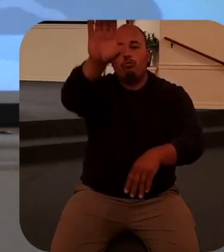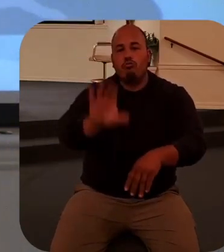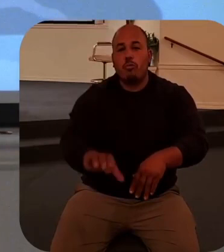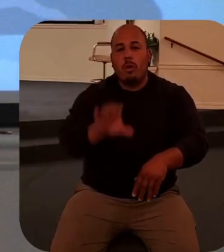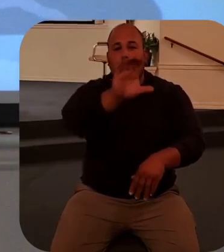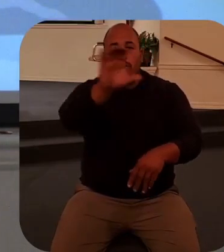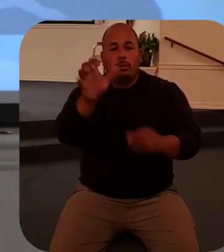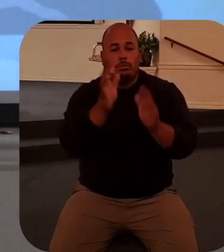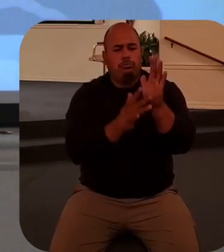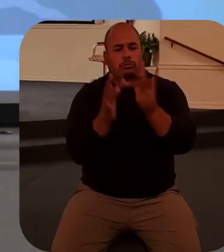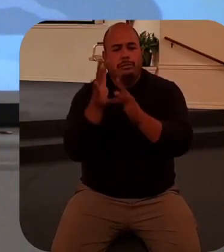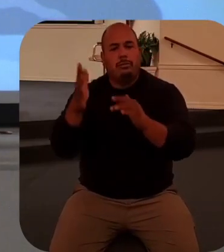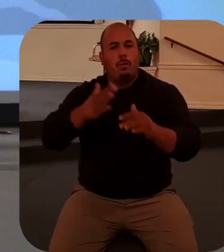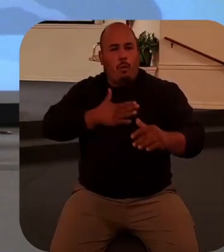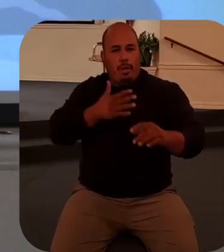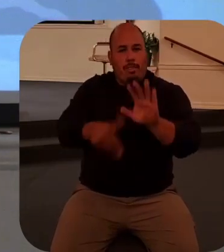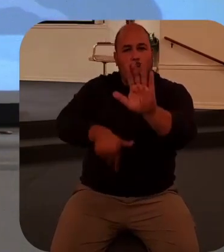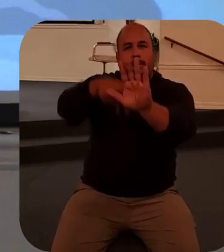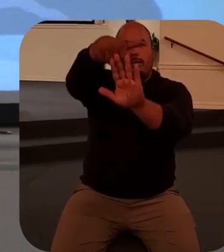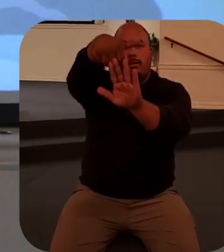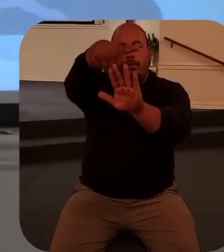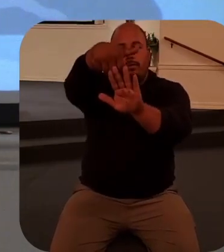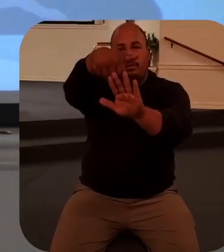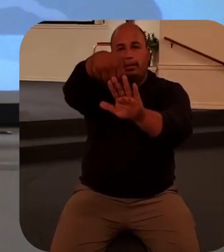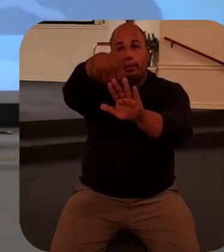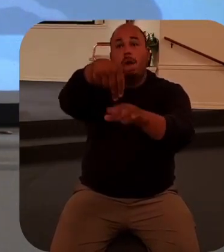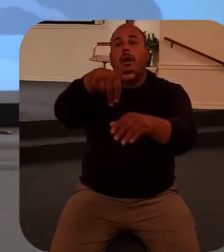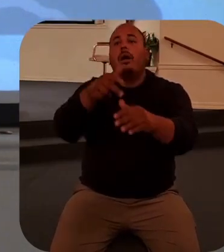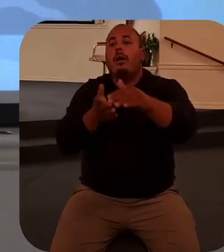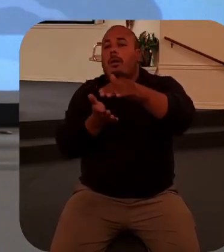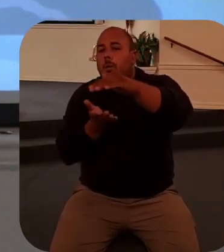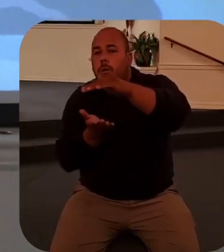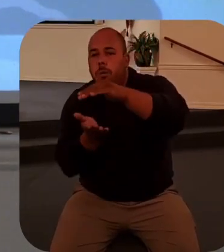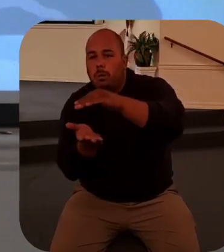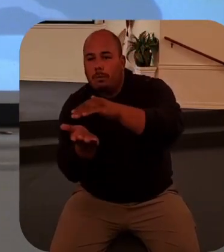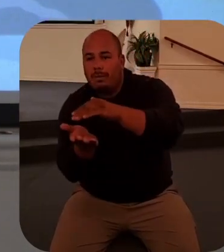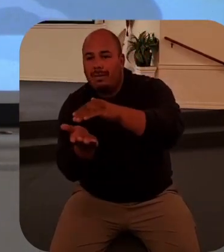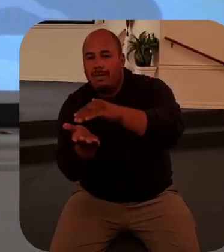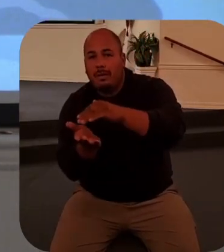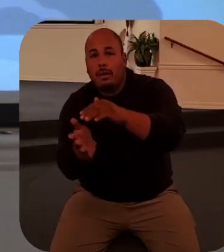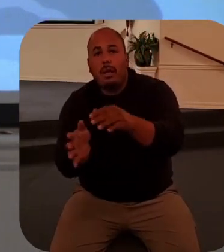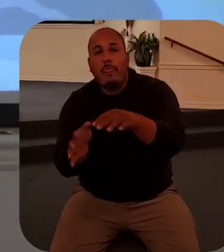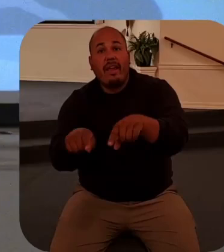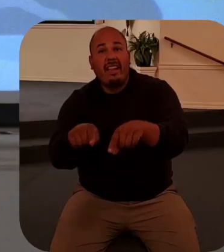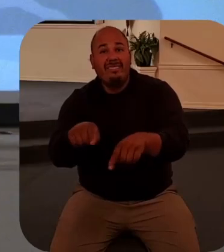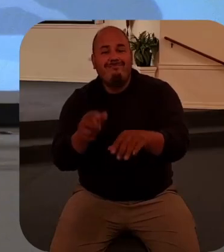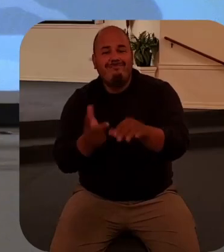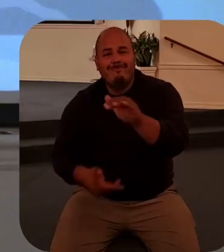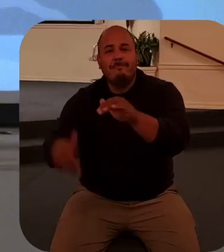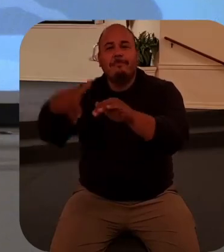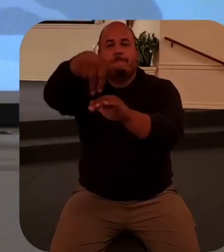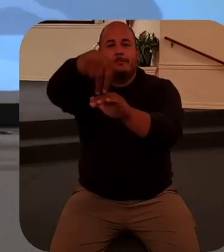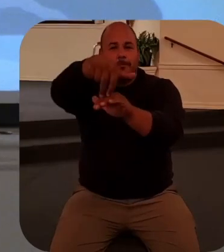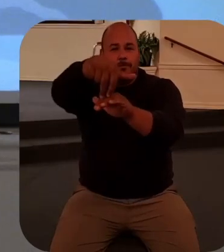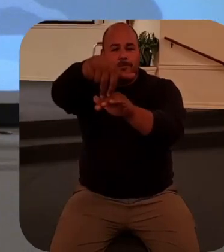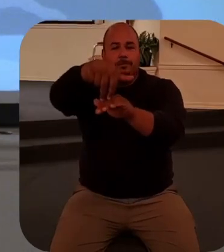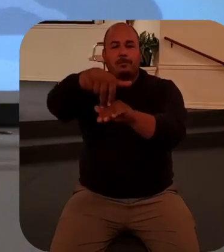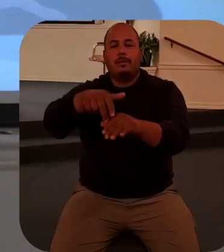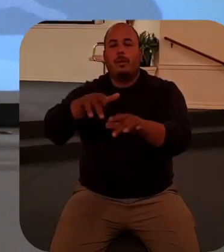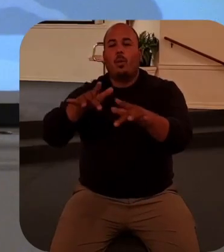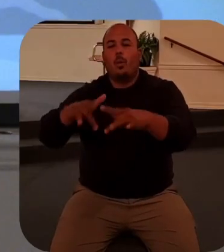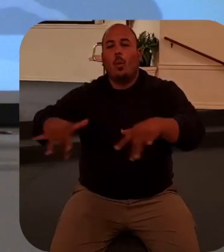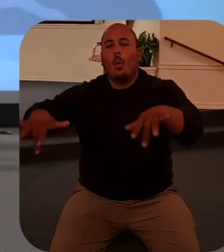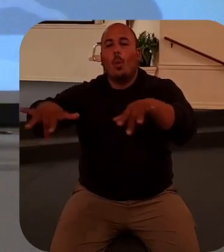and at the empty tomb where God raised him from the dead and triumphed over the power of death